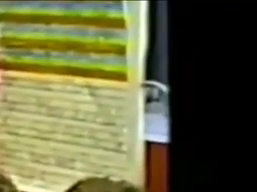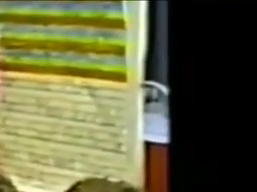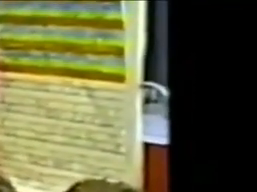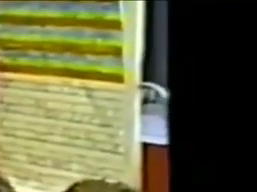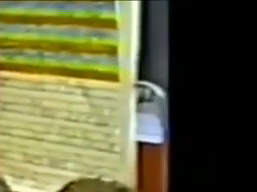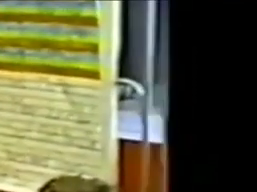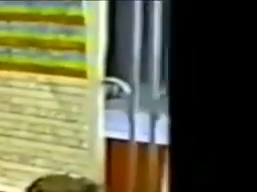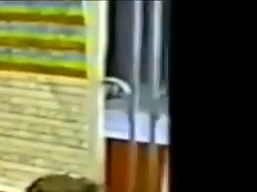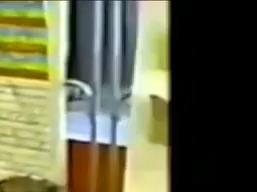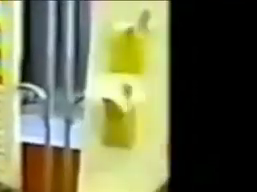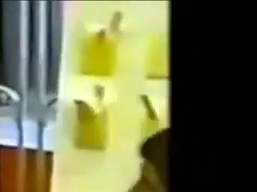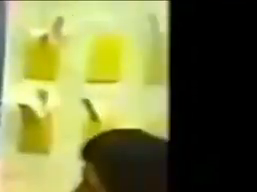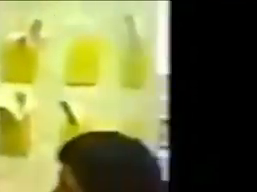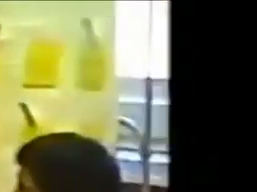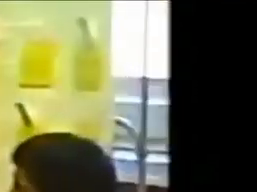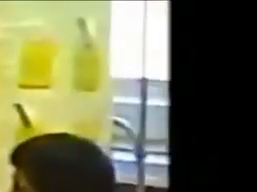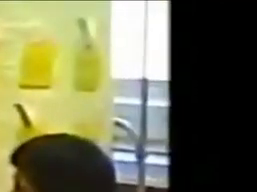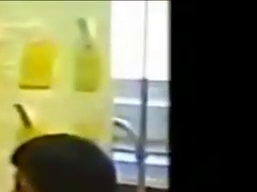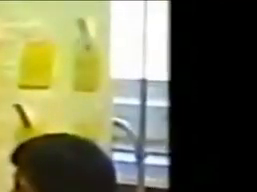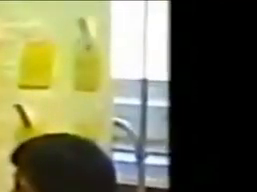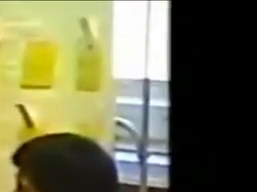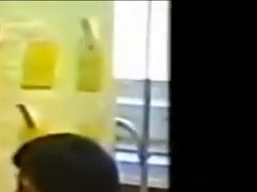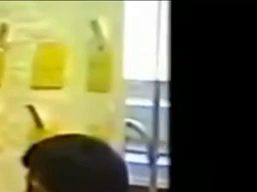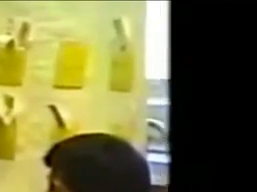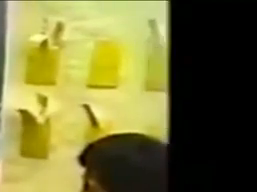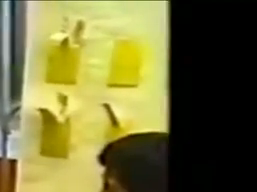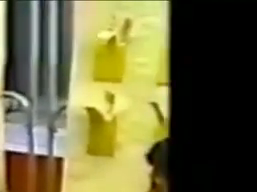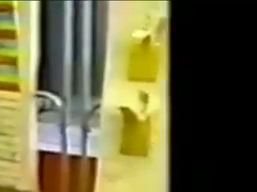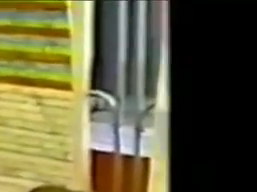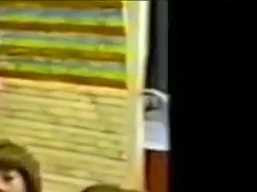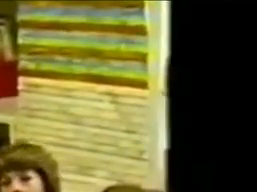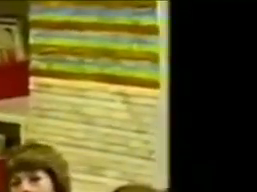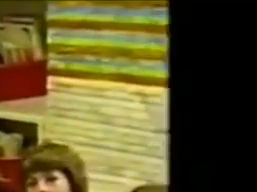Miss Moscas? Does your baby do other bad things?